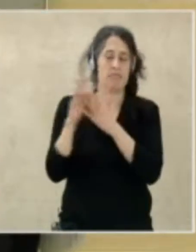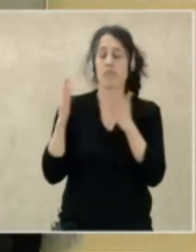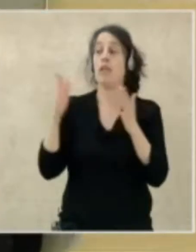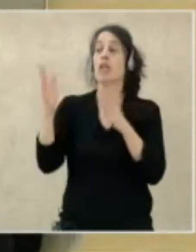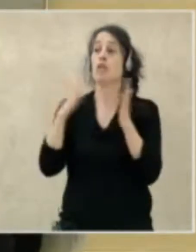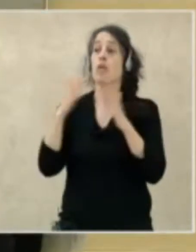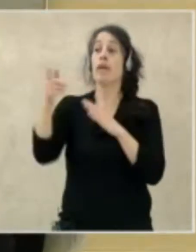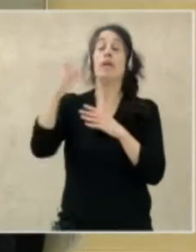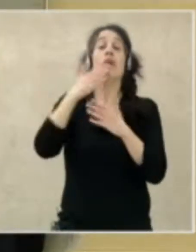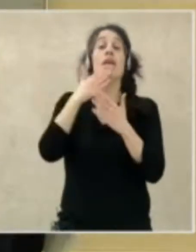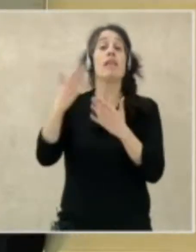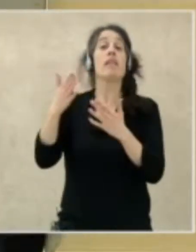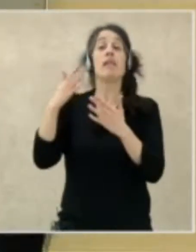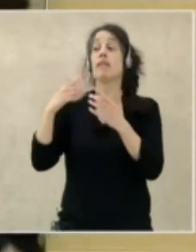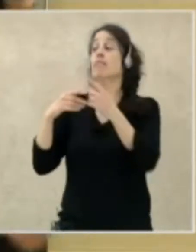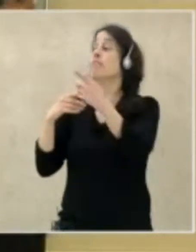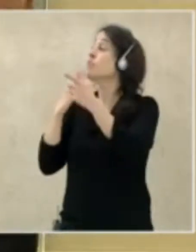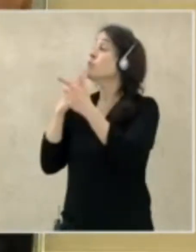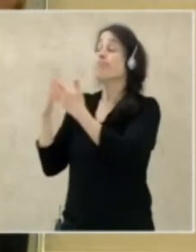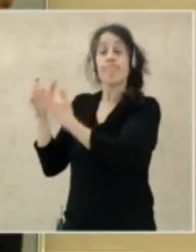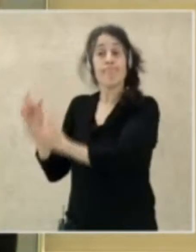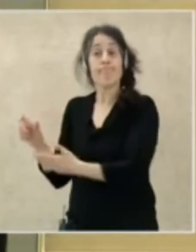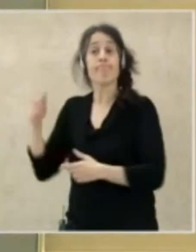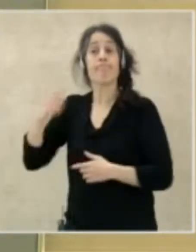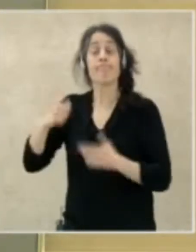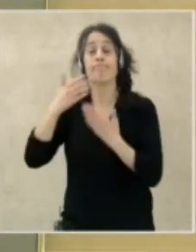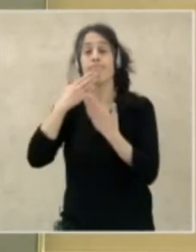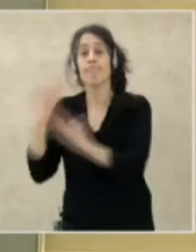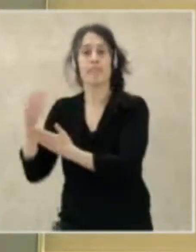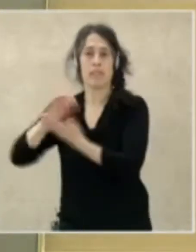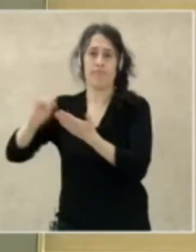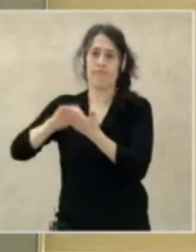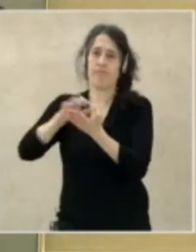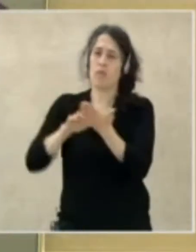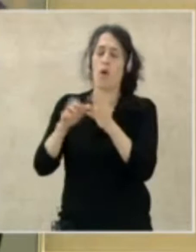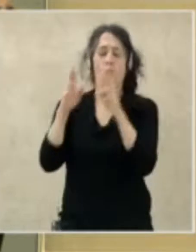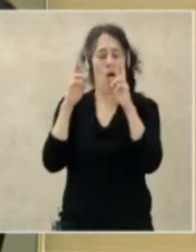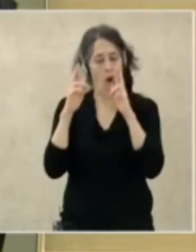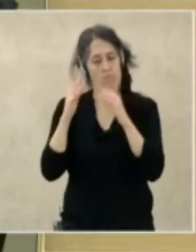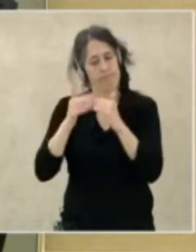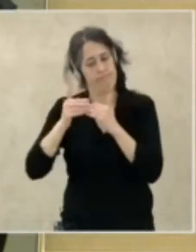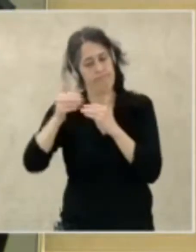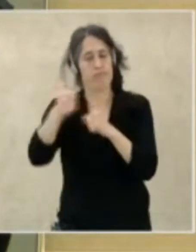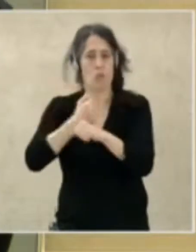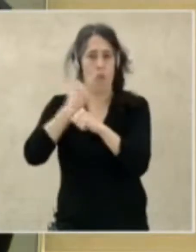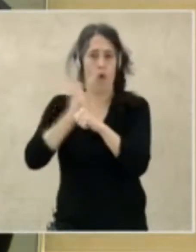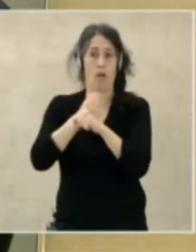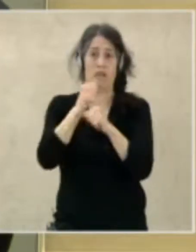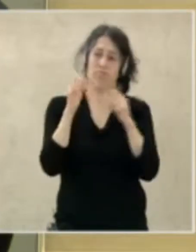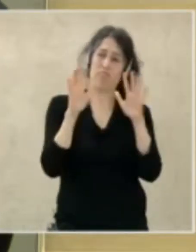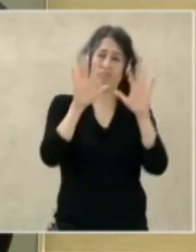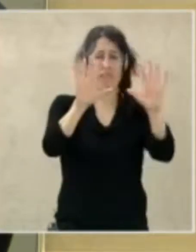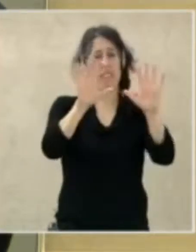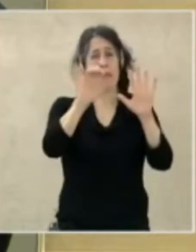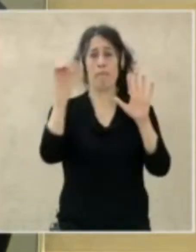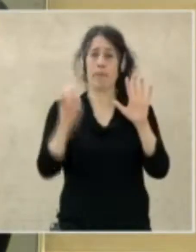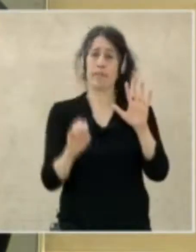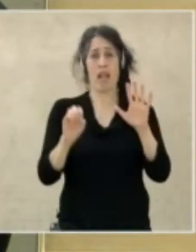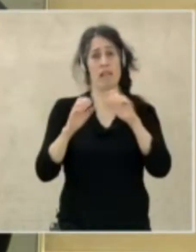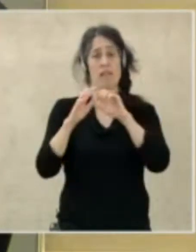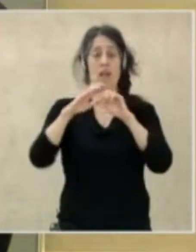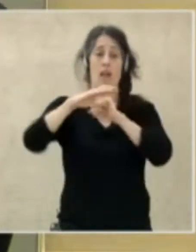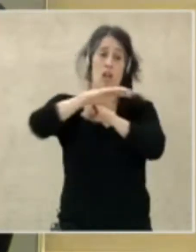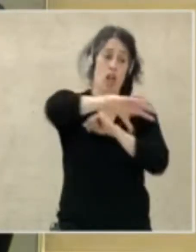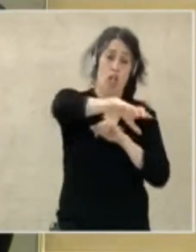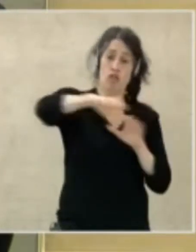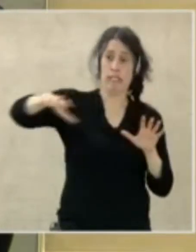Rapporteur. We hope that your efforts can help end discrimination against a population that constitutes more than 10% in every country